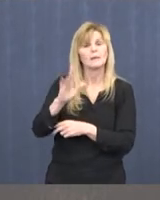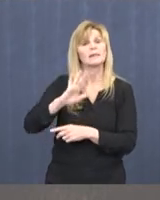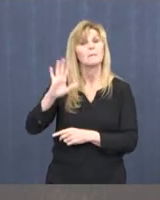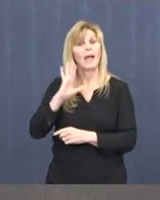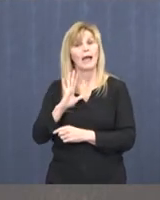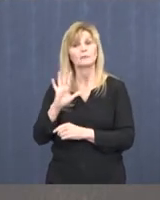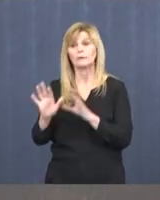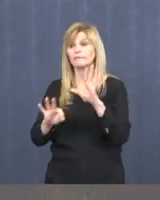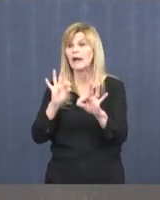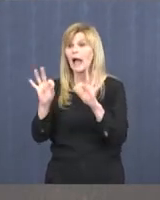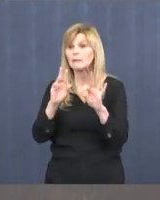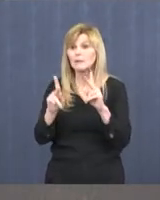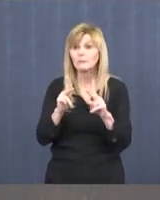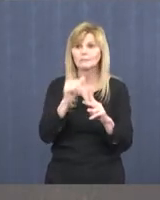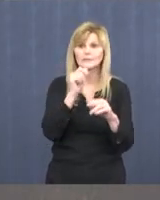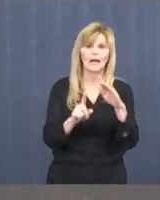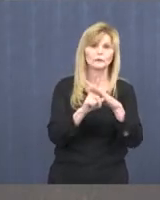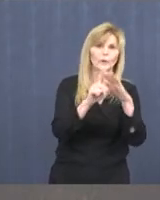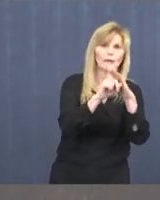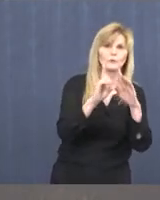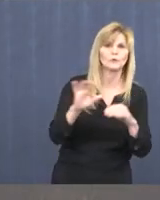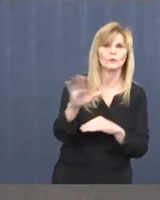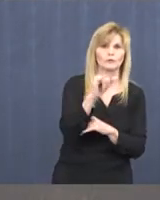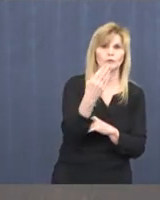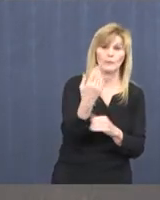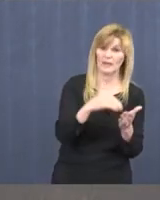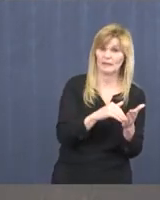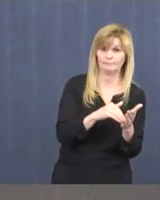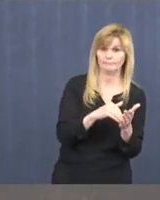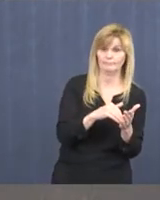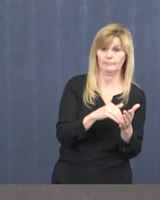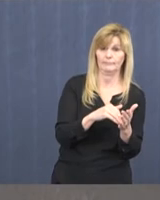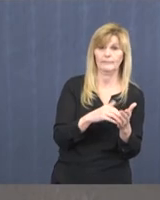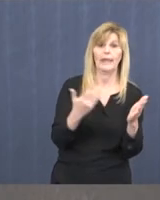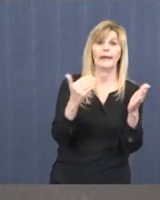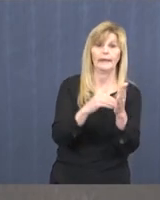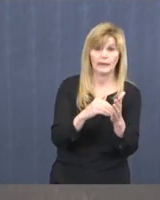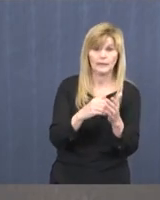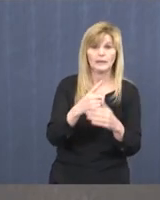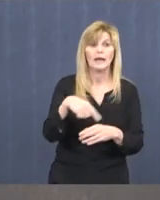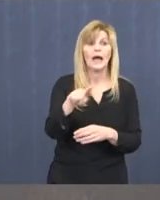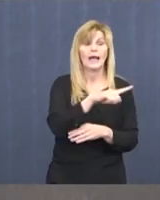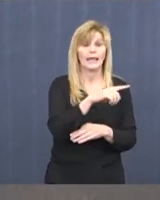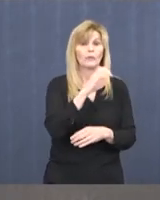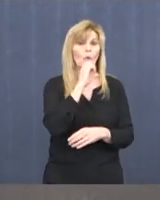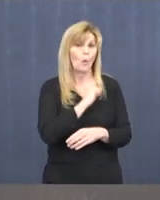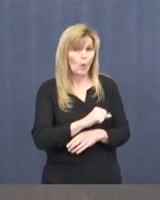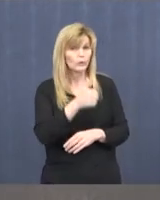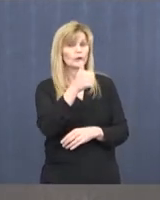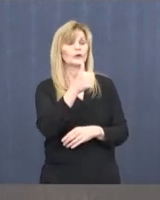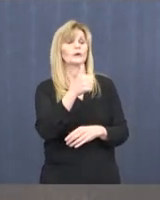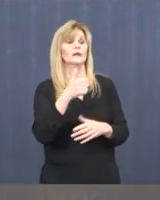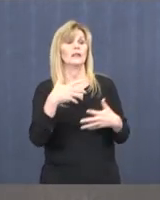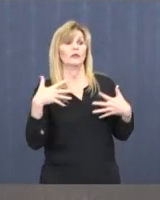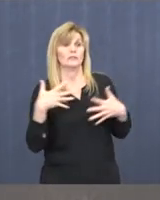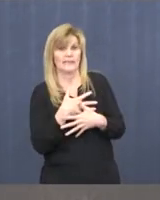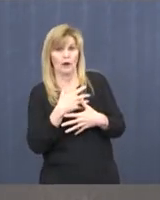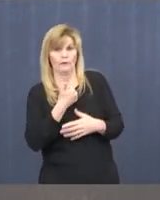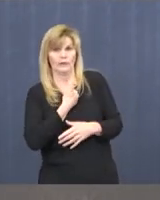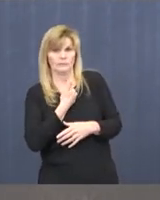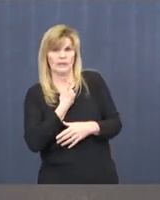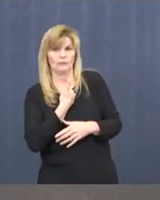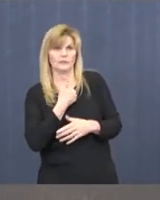aren't showing up to do their job again. And again, these are older individuals that are afraid for their own safety.